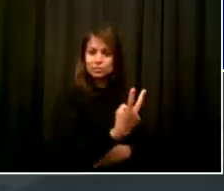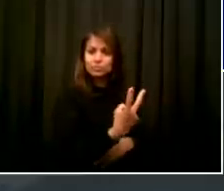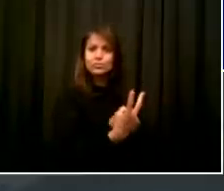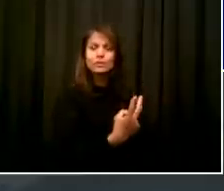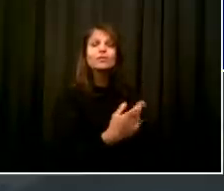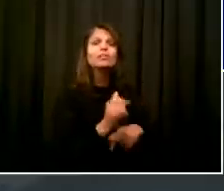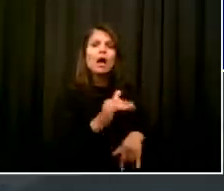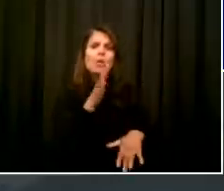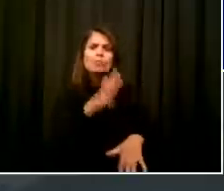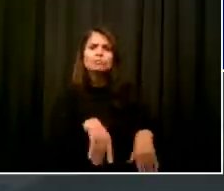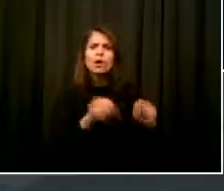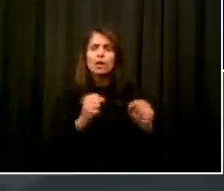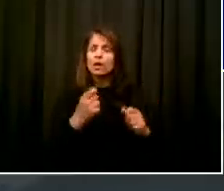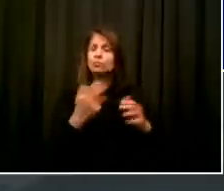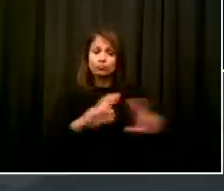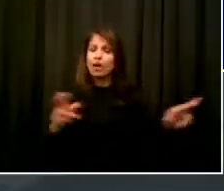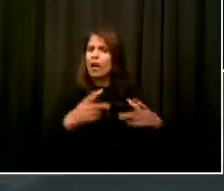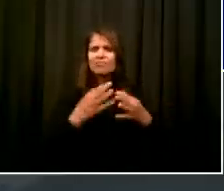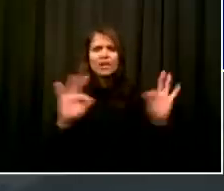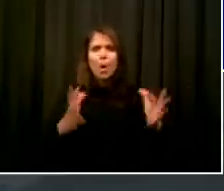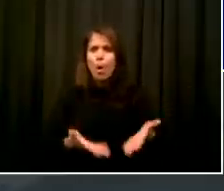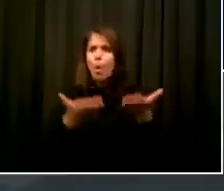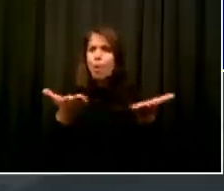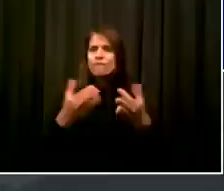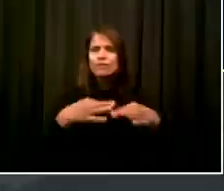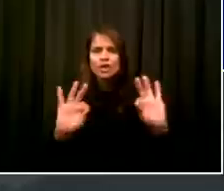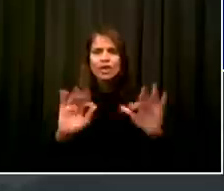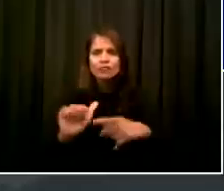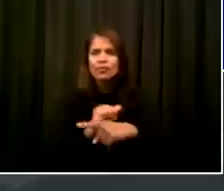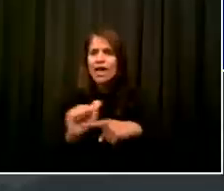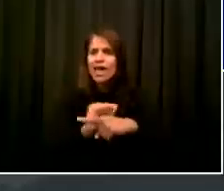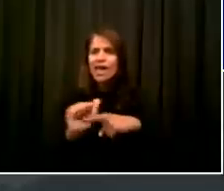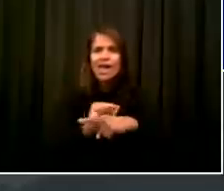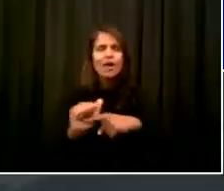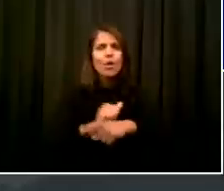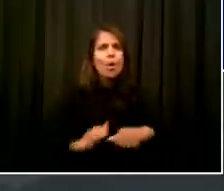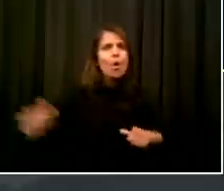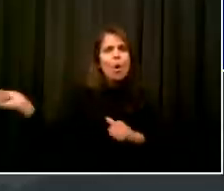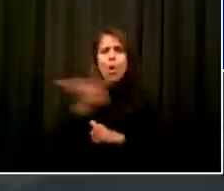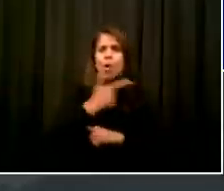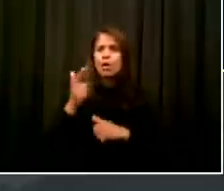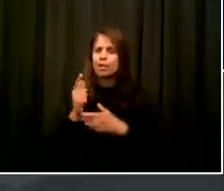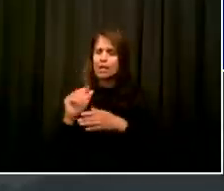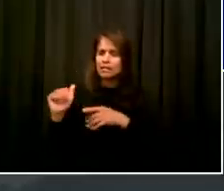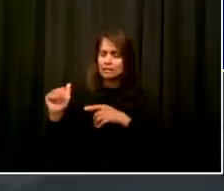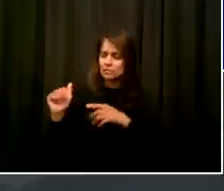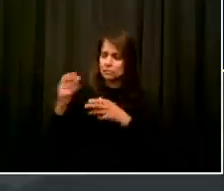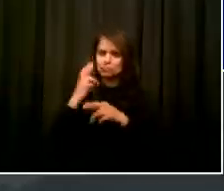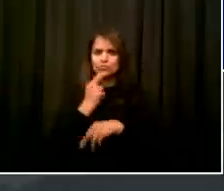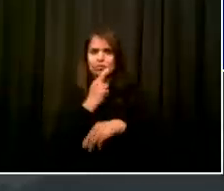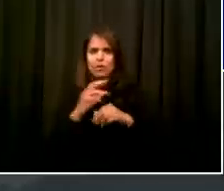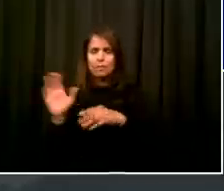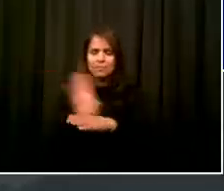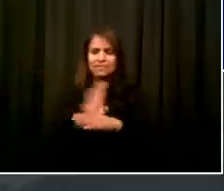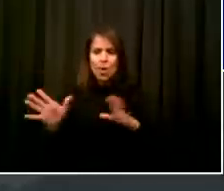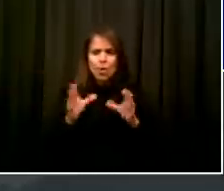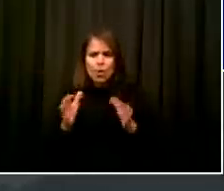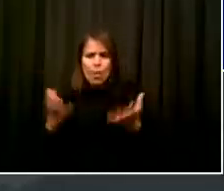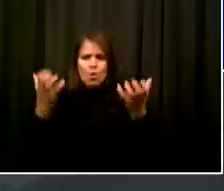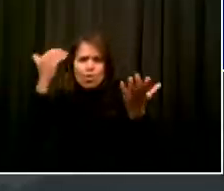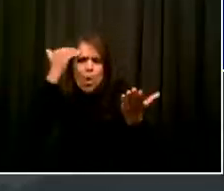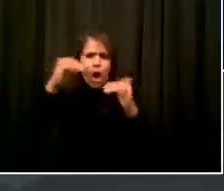resource fair and series of live stream conversations with business owners. So we want to make this practical and real for you.